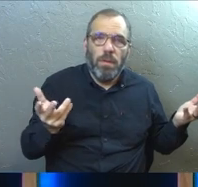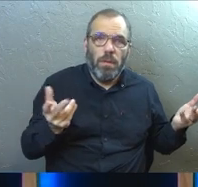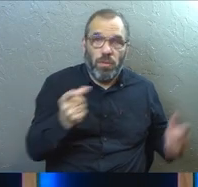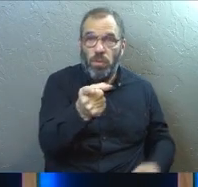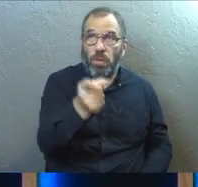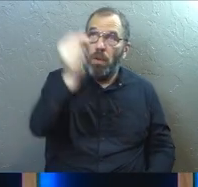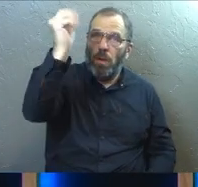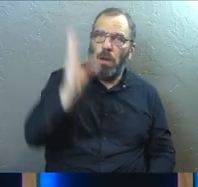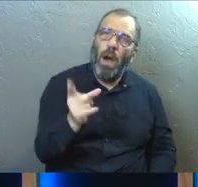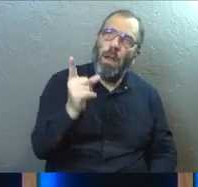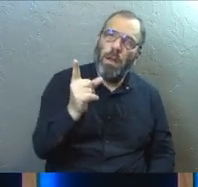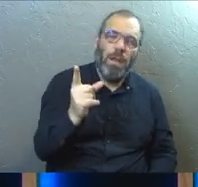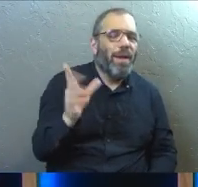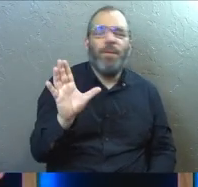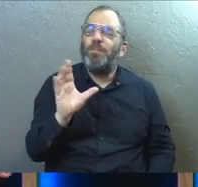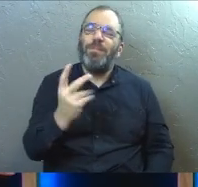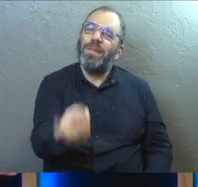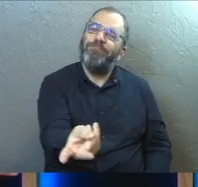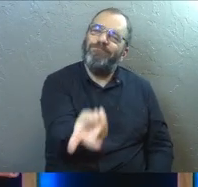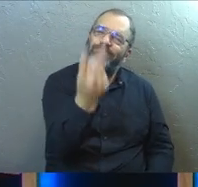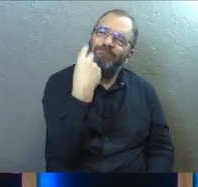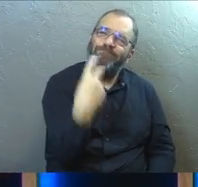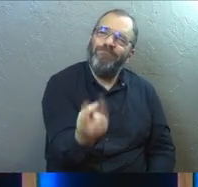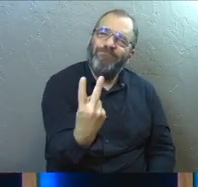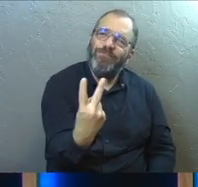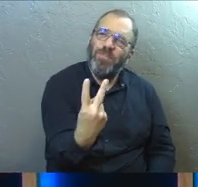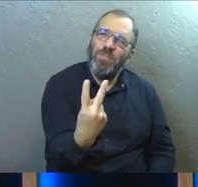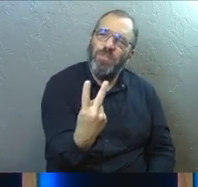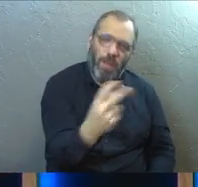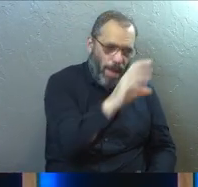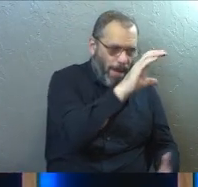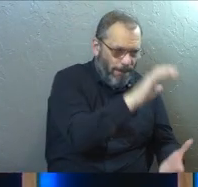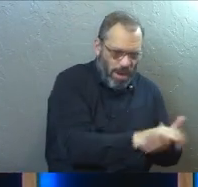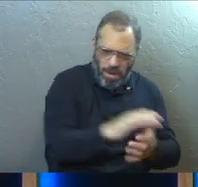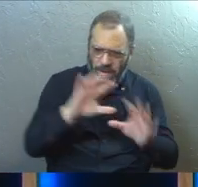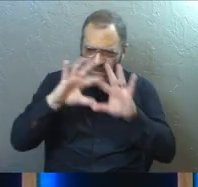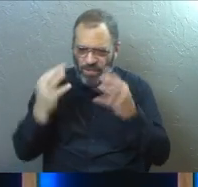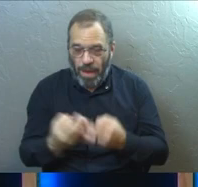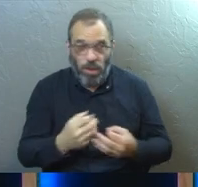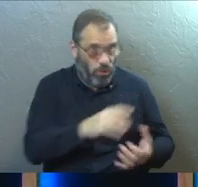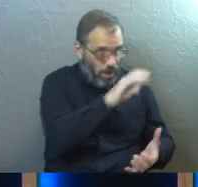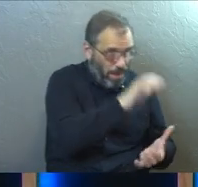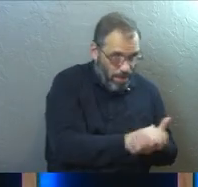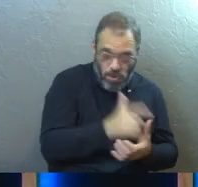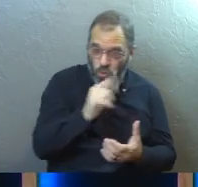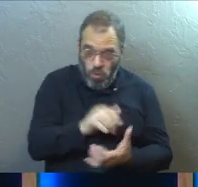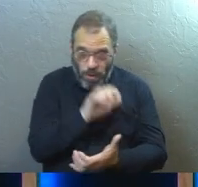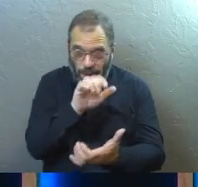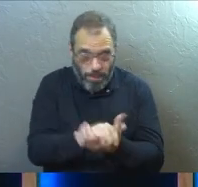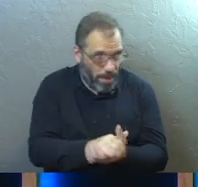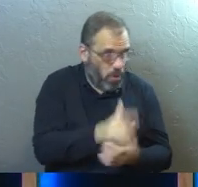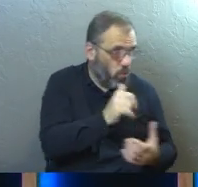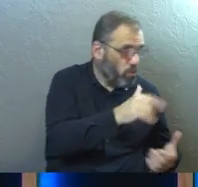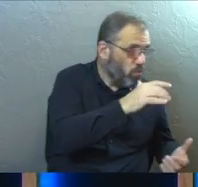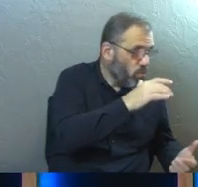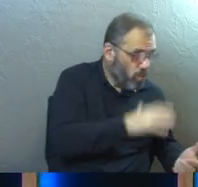You or God? There's only two. Marital and family status. Do you get married? Who do you get married to?